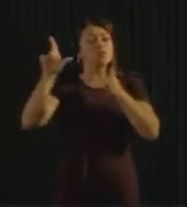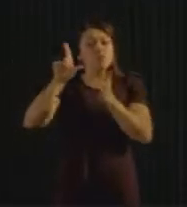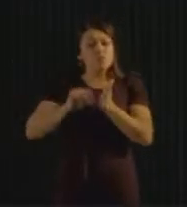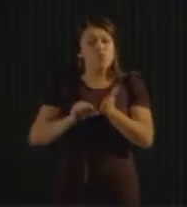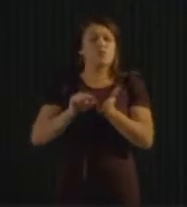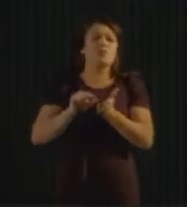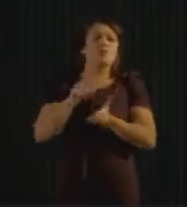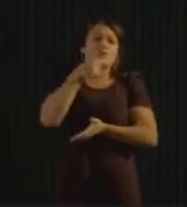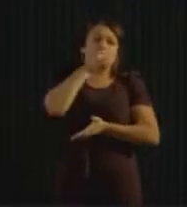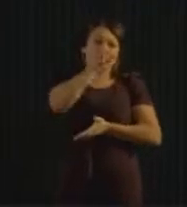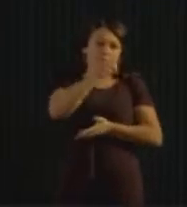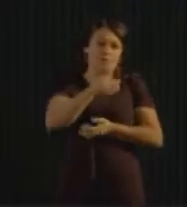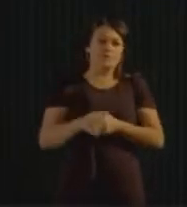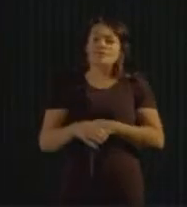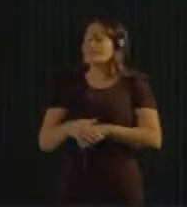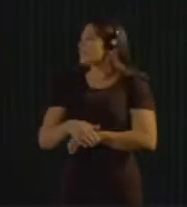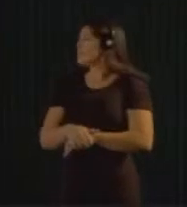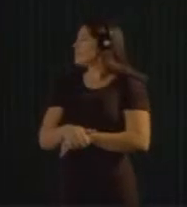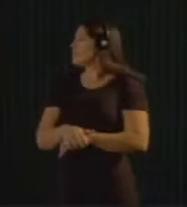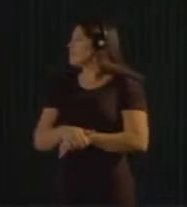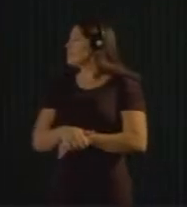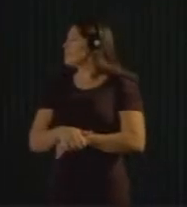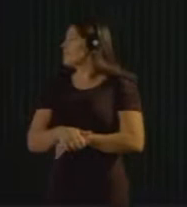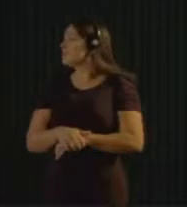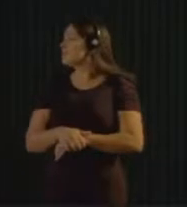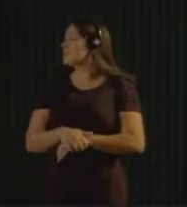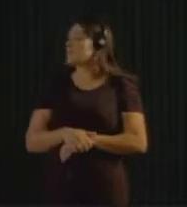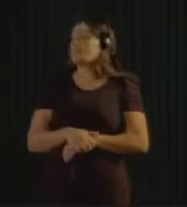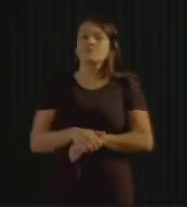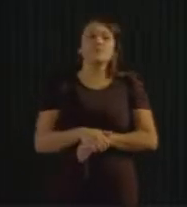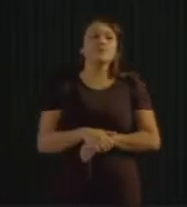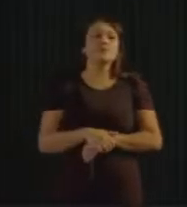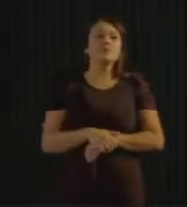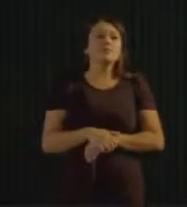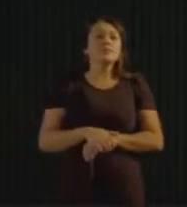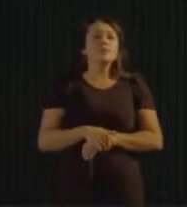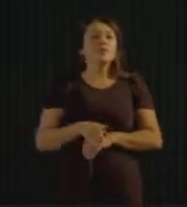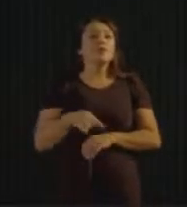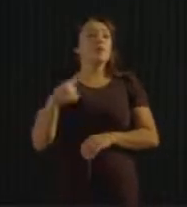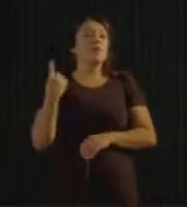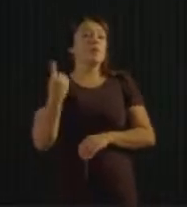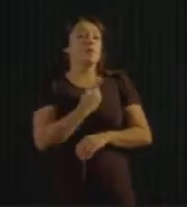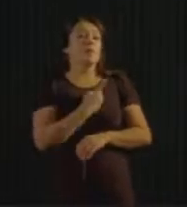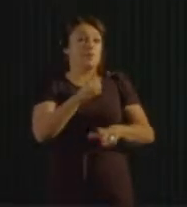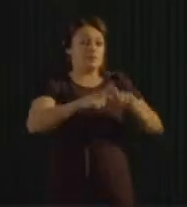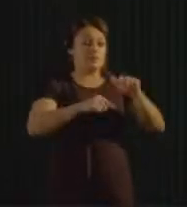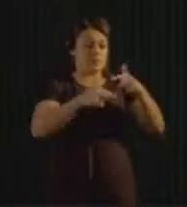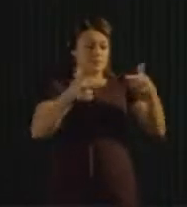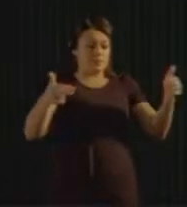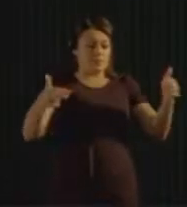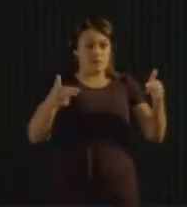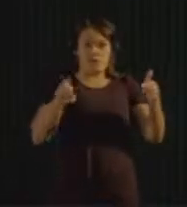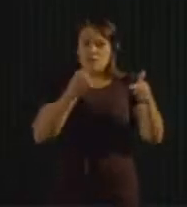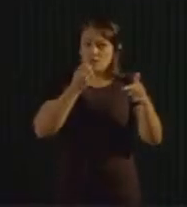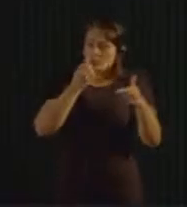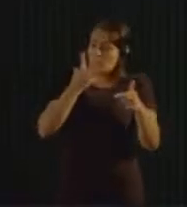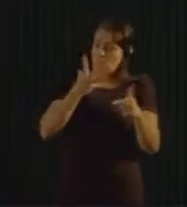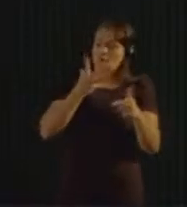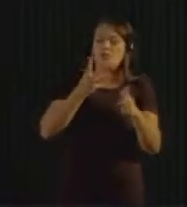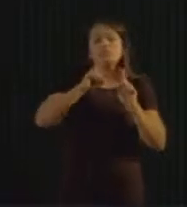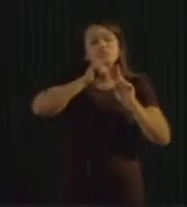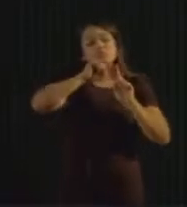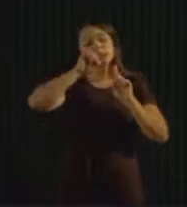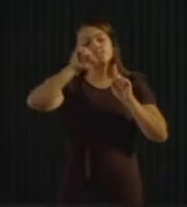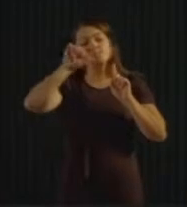Consumption by a touch of zero waste. If it is a good product, we must keep it in the loop as long as possible to reuse